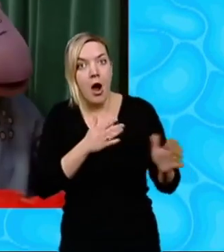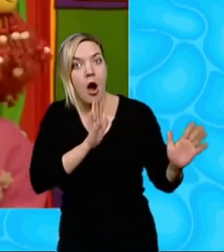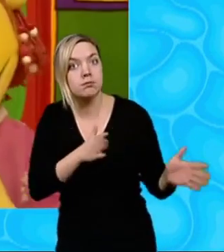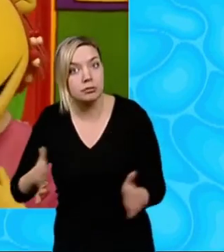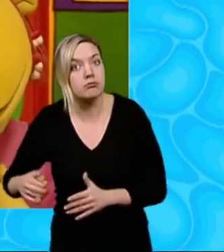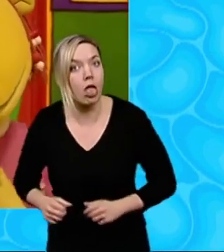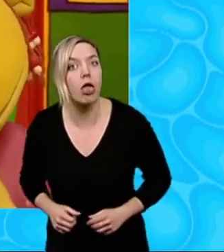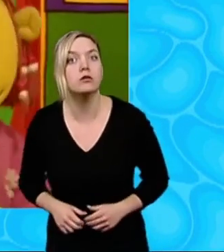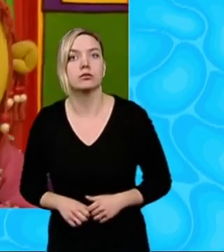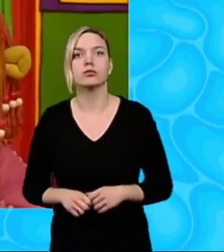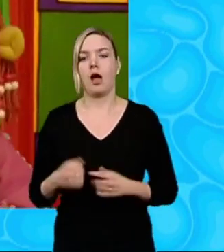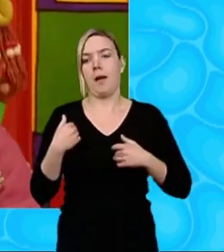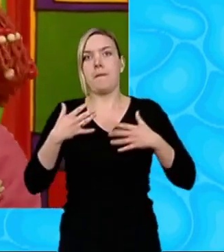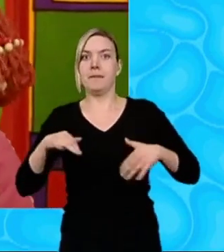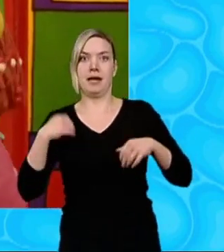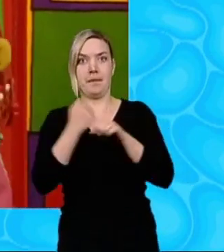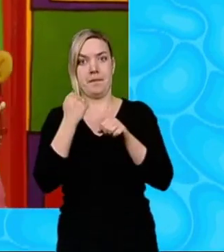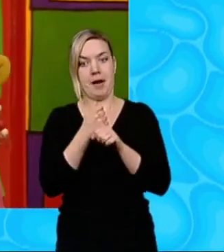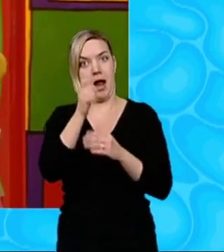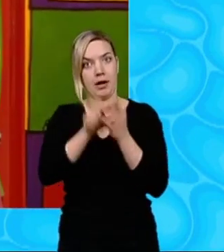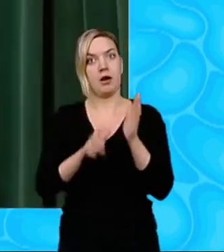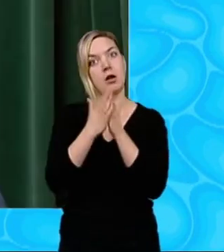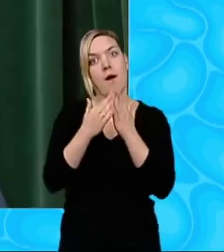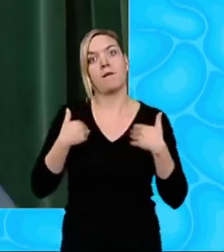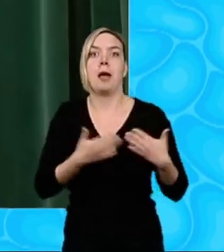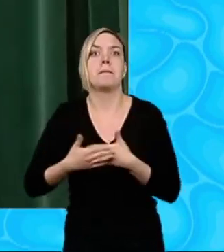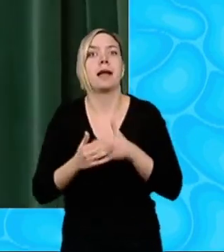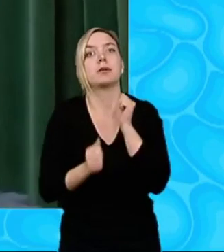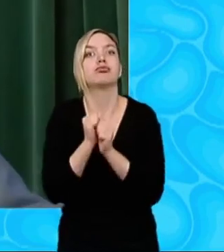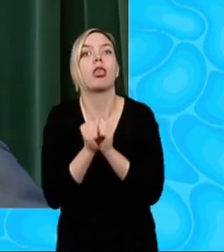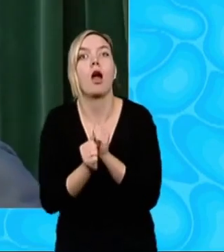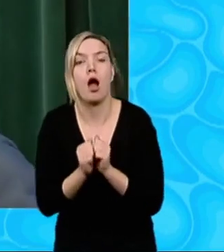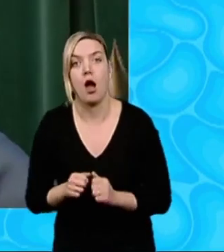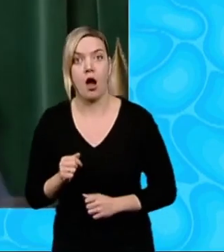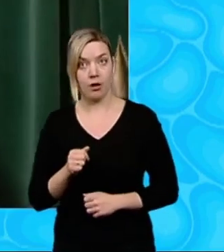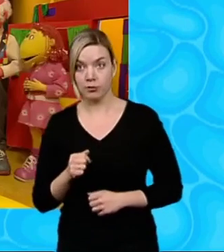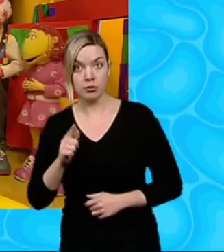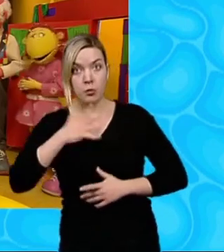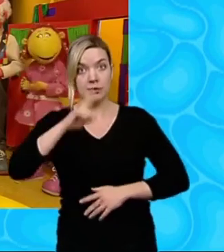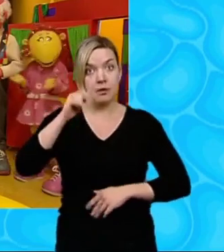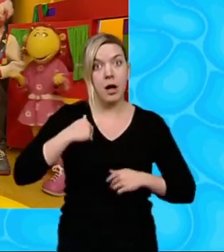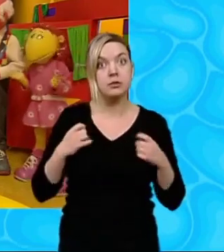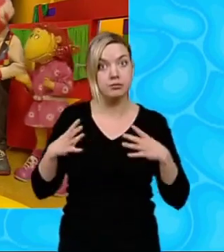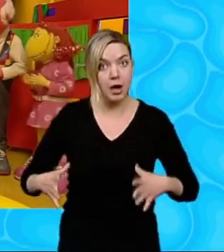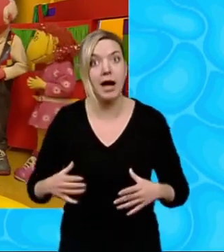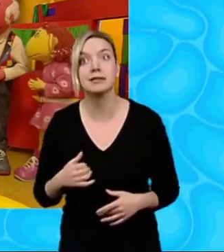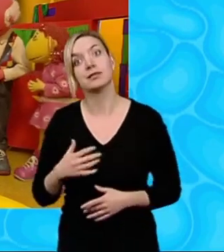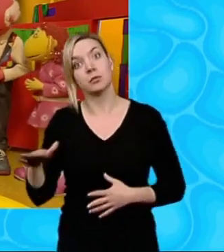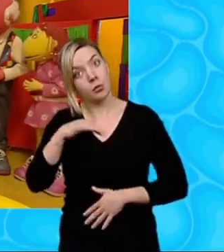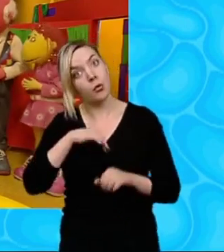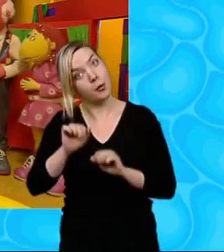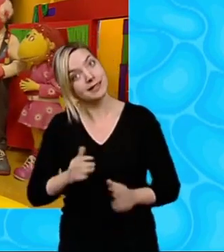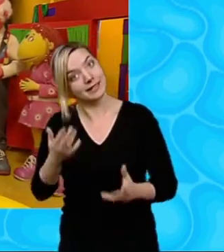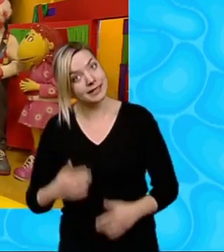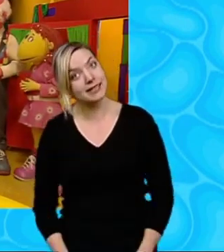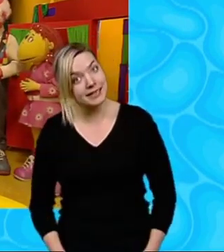have Yes, and I've made a magic card for my baby brother Oh, yeah? Oh, do you want to see my big surprise now? Yes, we're all waiting, Milo